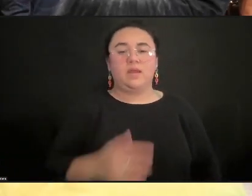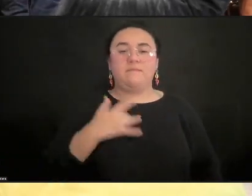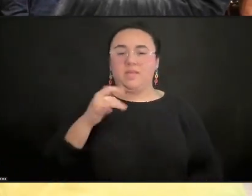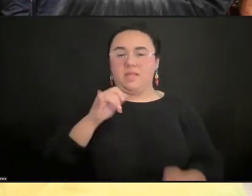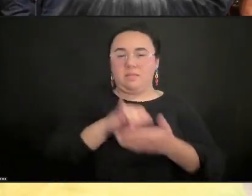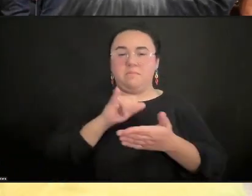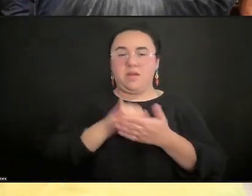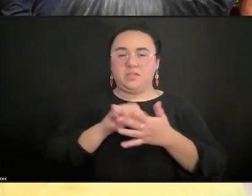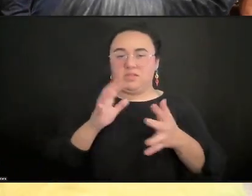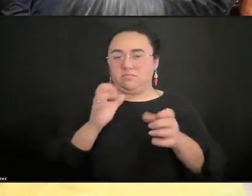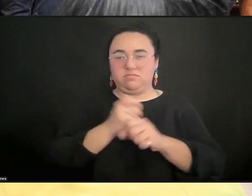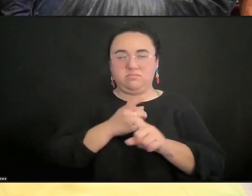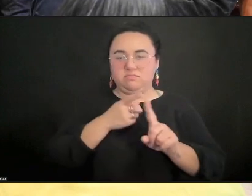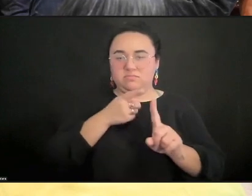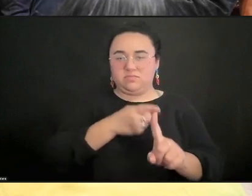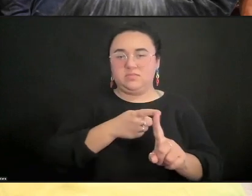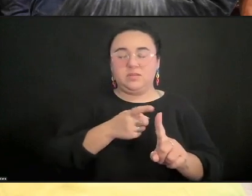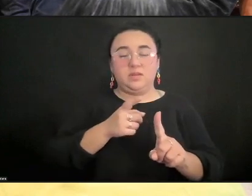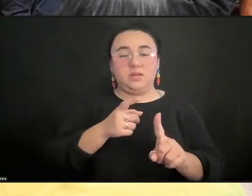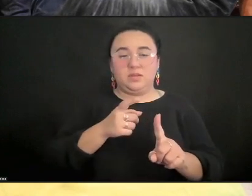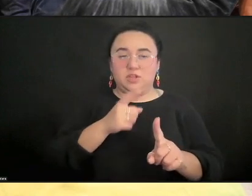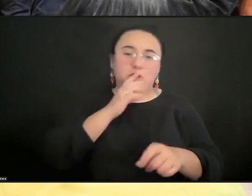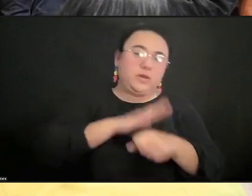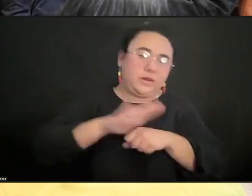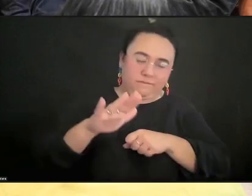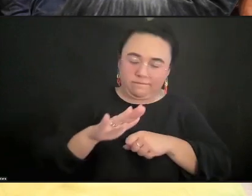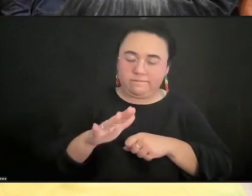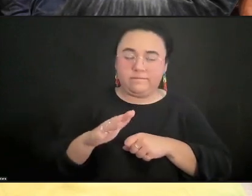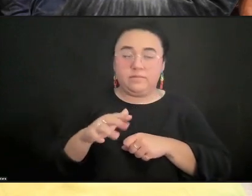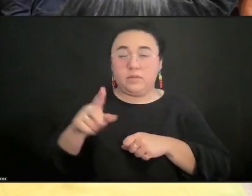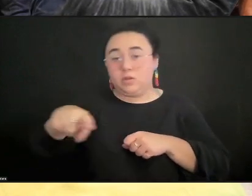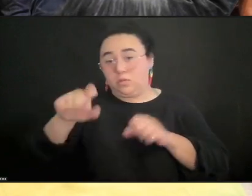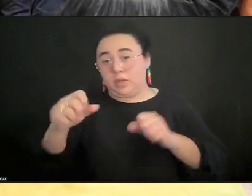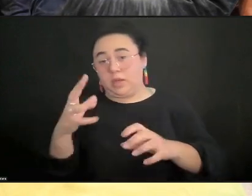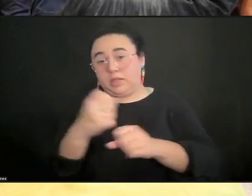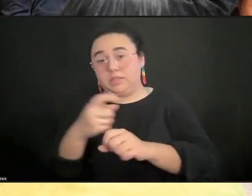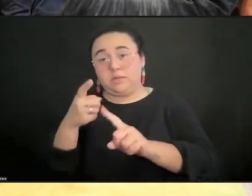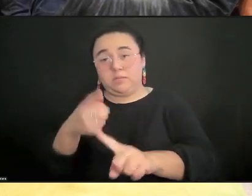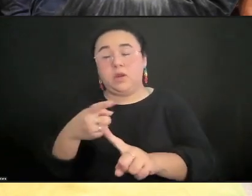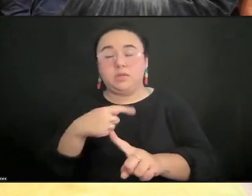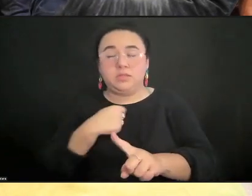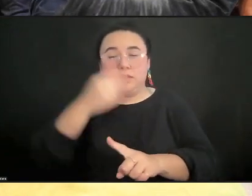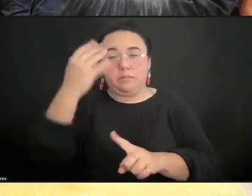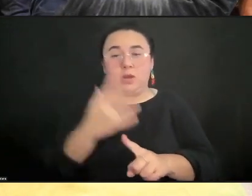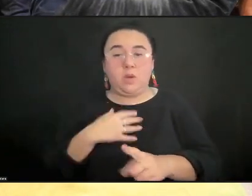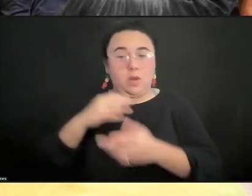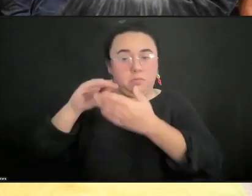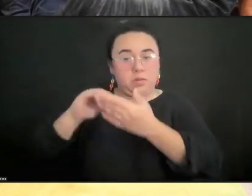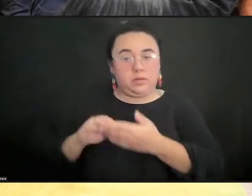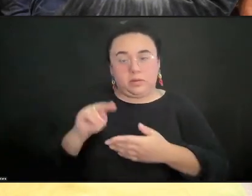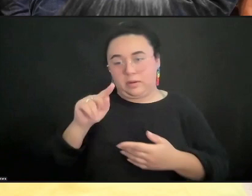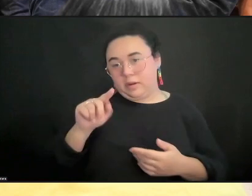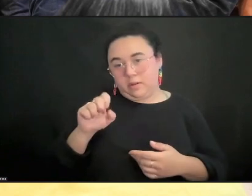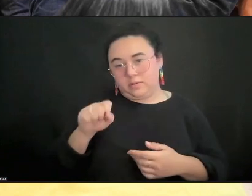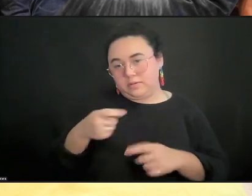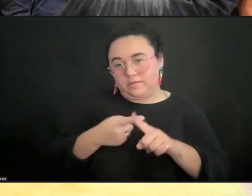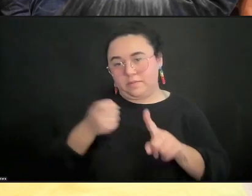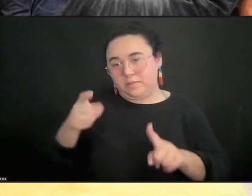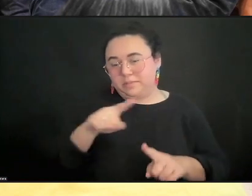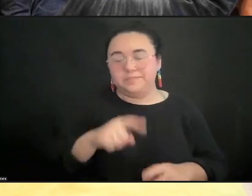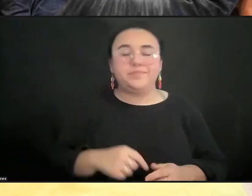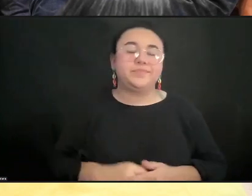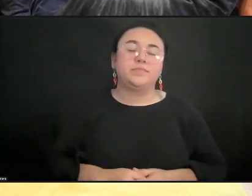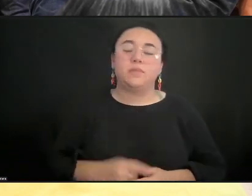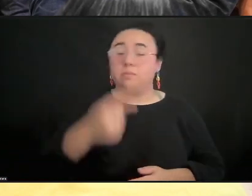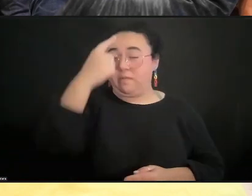And so if anyone else is able to do so afterwards, please let me know and I can get some notes from you all. I think what it comes down to for